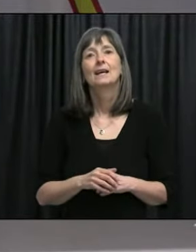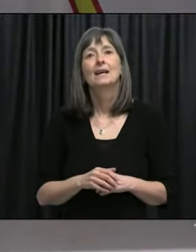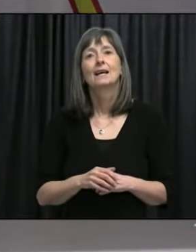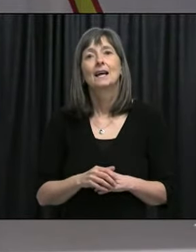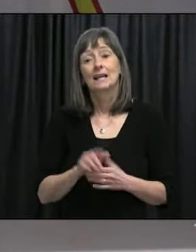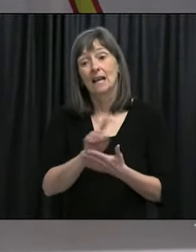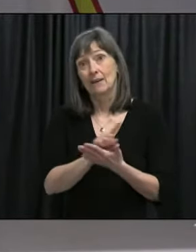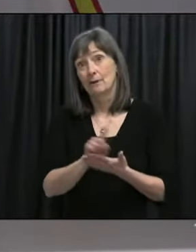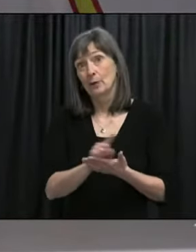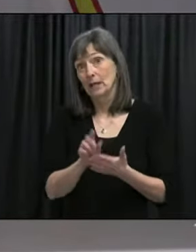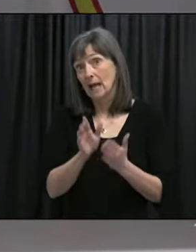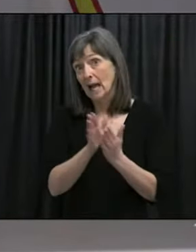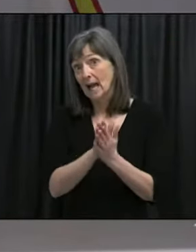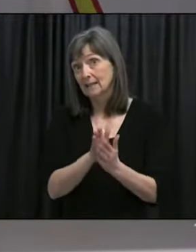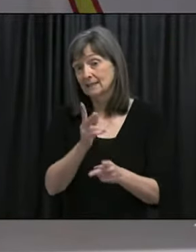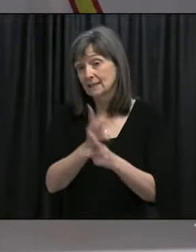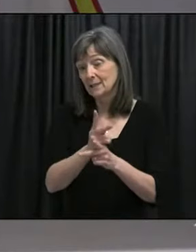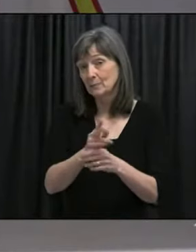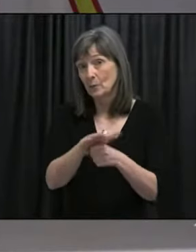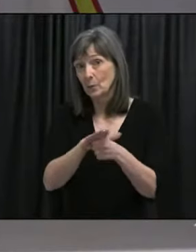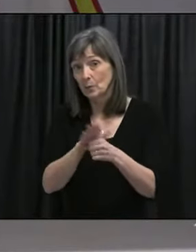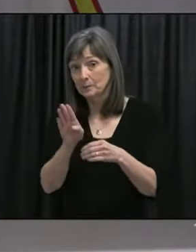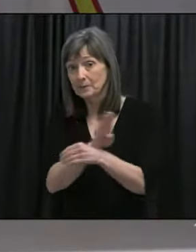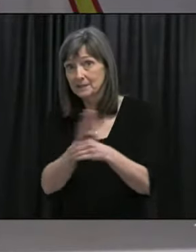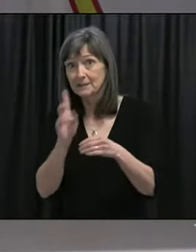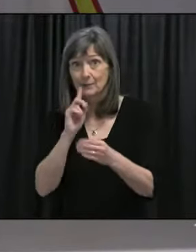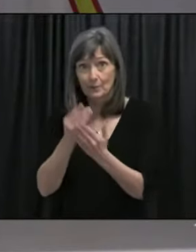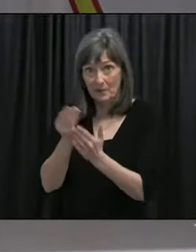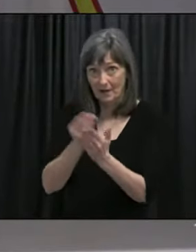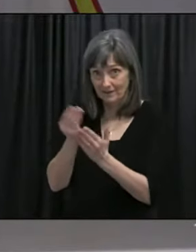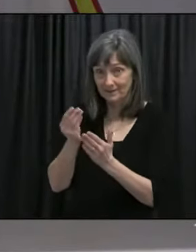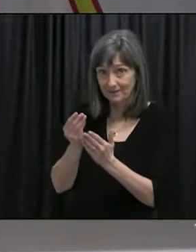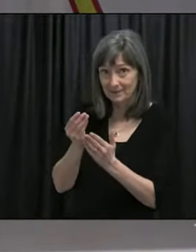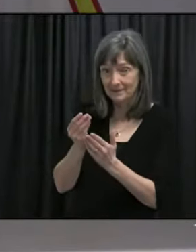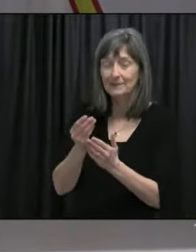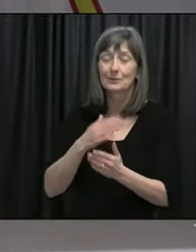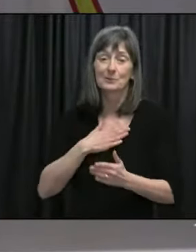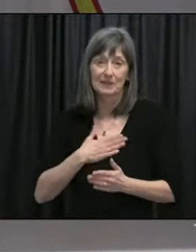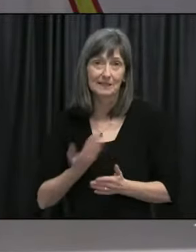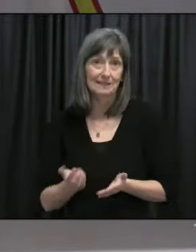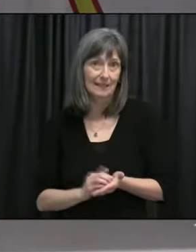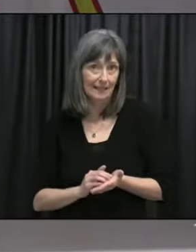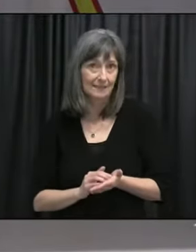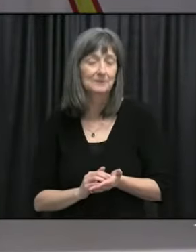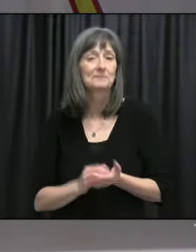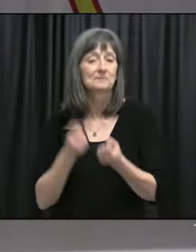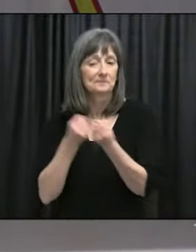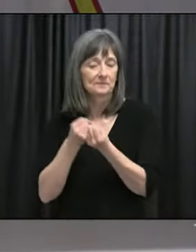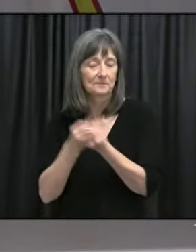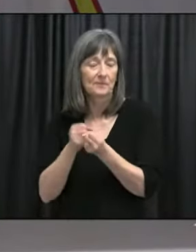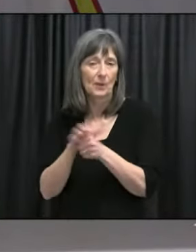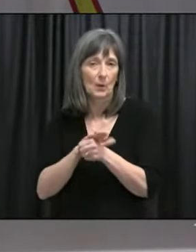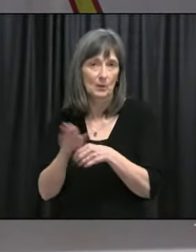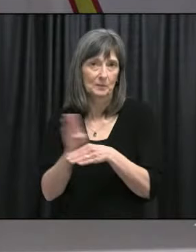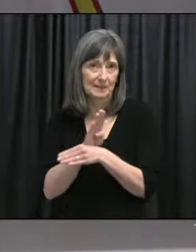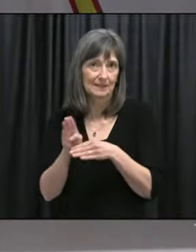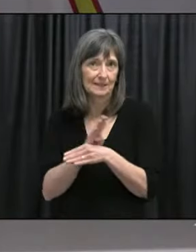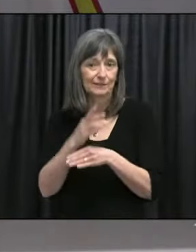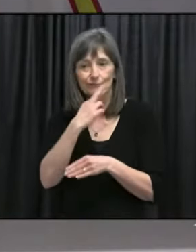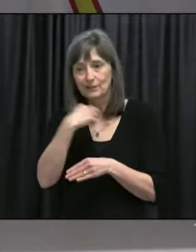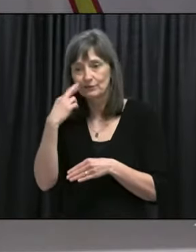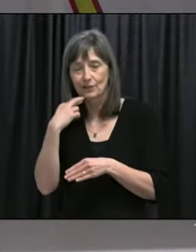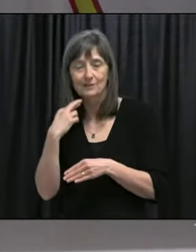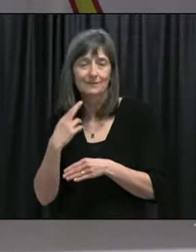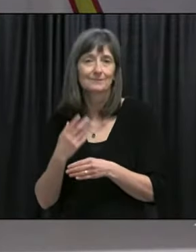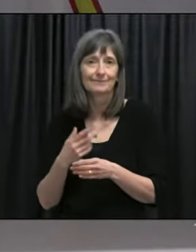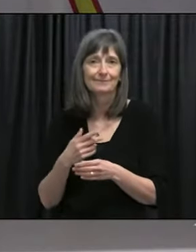week, ask that you keep local businesses in mind when making your purchases. So, please do what you can to support your local businesses and restaurants.